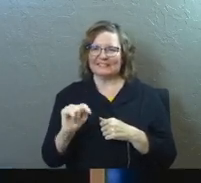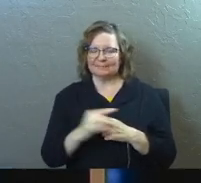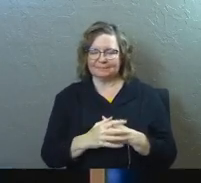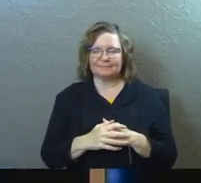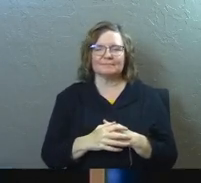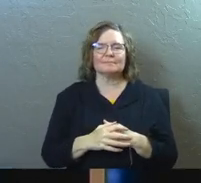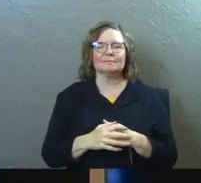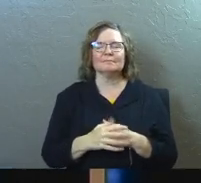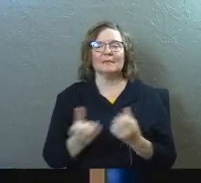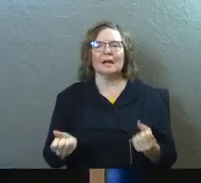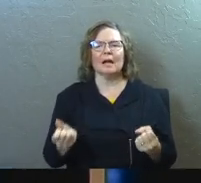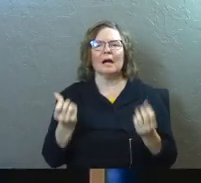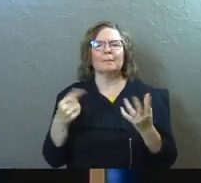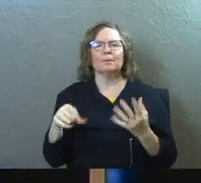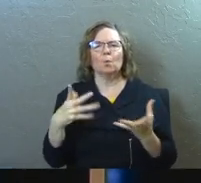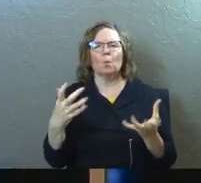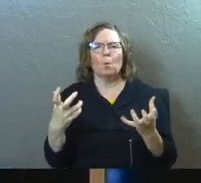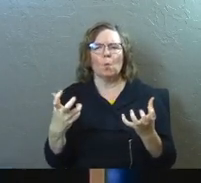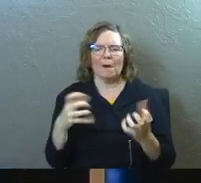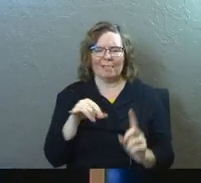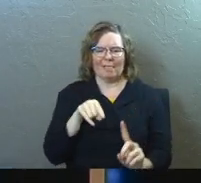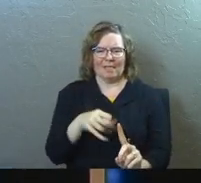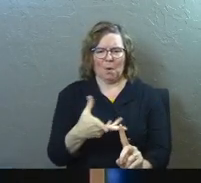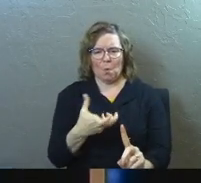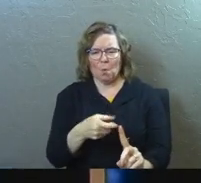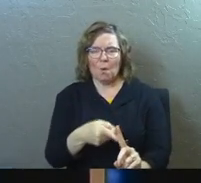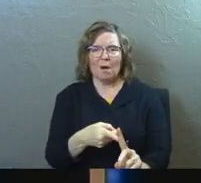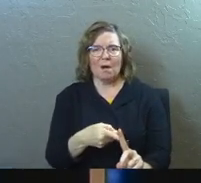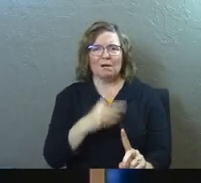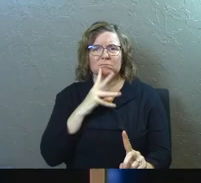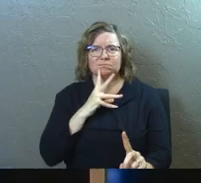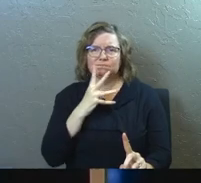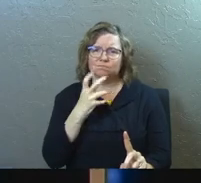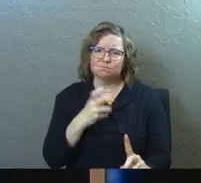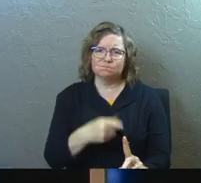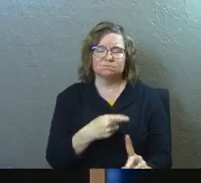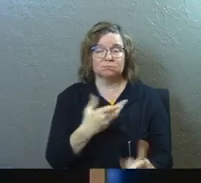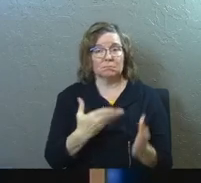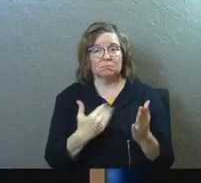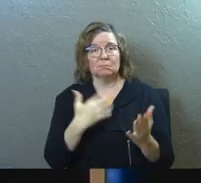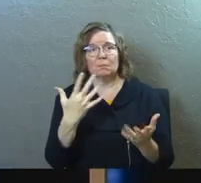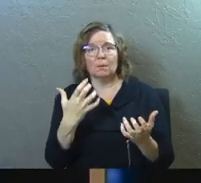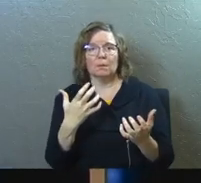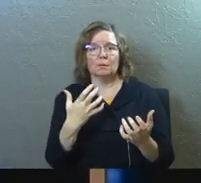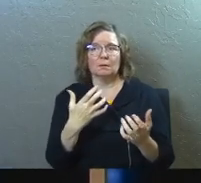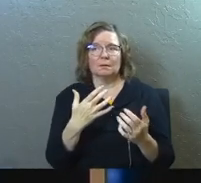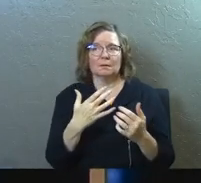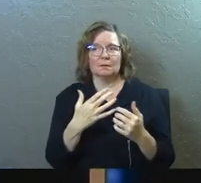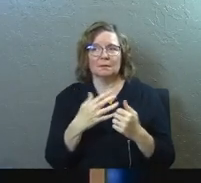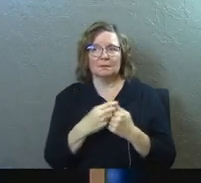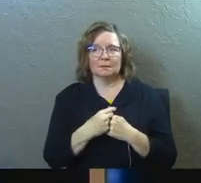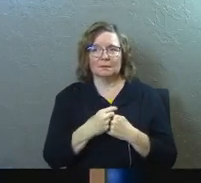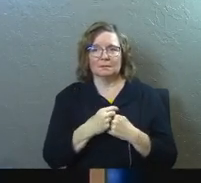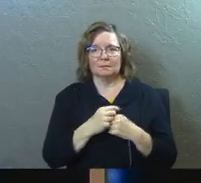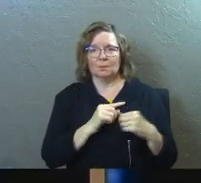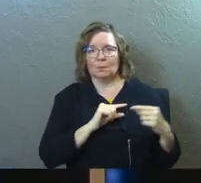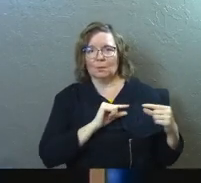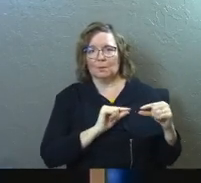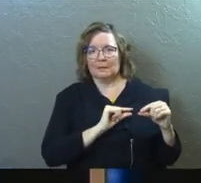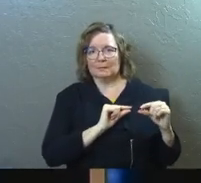How many of you want that? How many of you want that? You might just want to quietly whisper